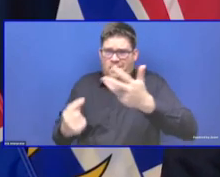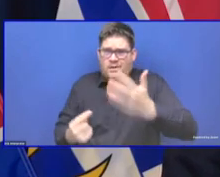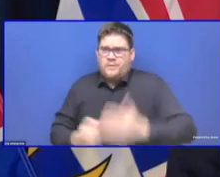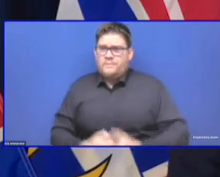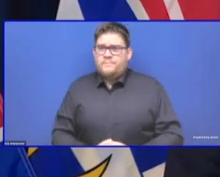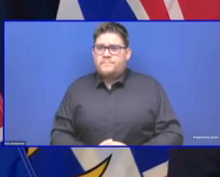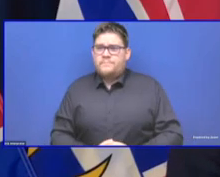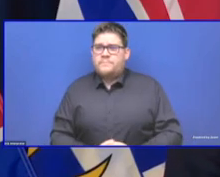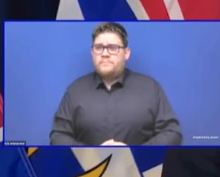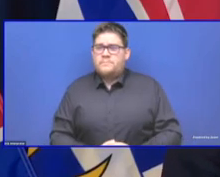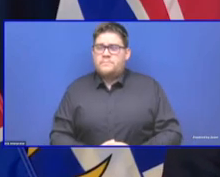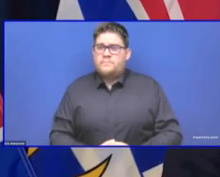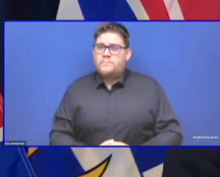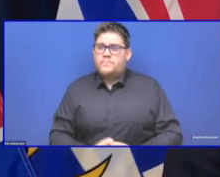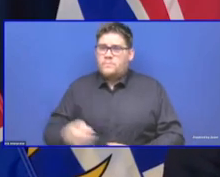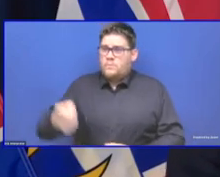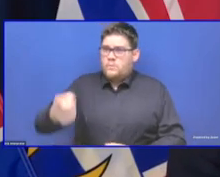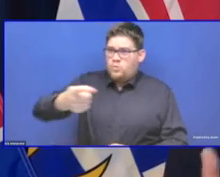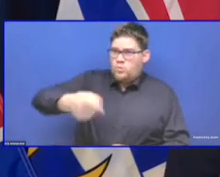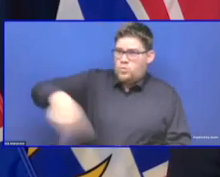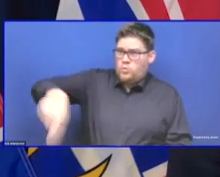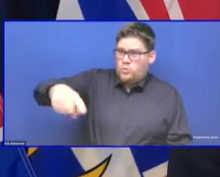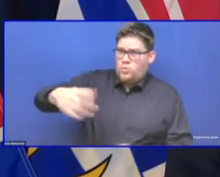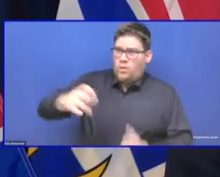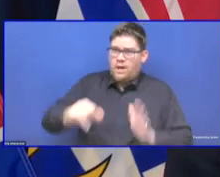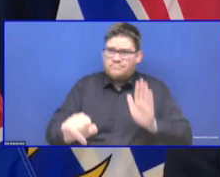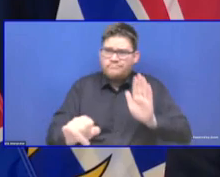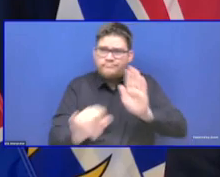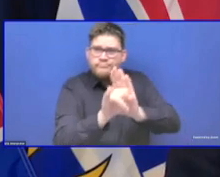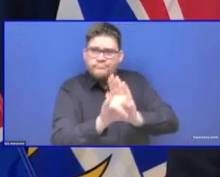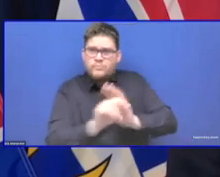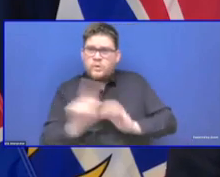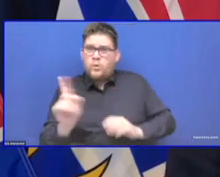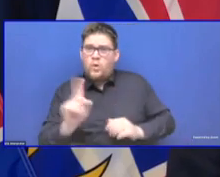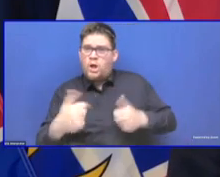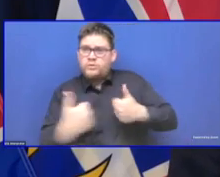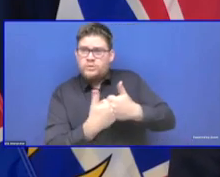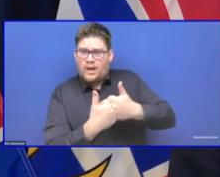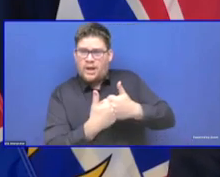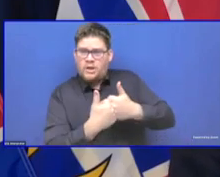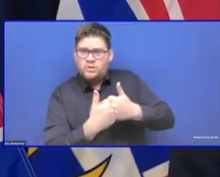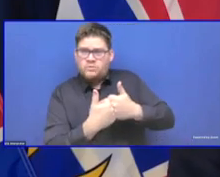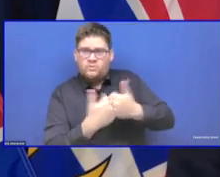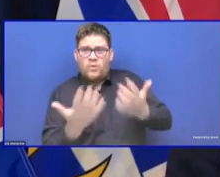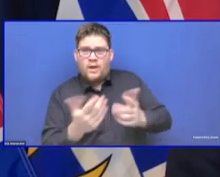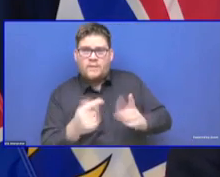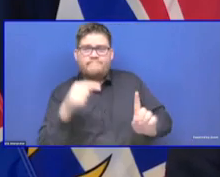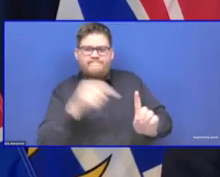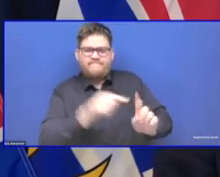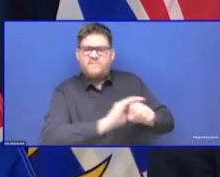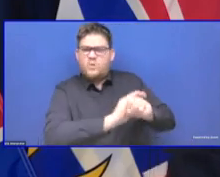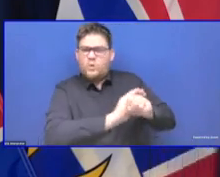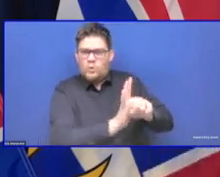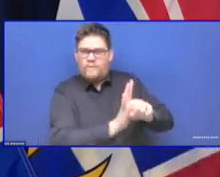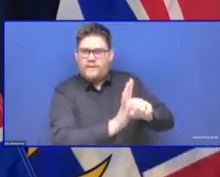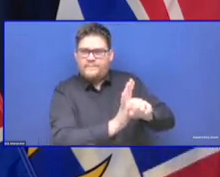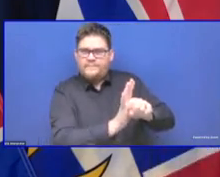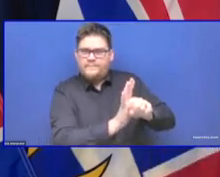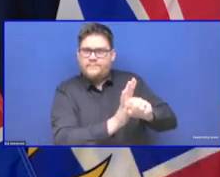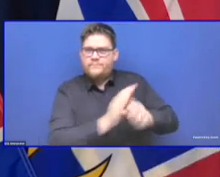-19, and this is an important step to deal with it and keep our seniors, our residents, and our patients safe.